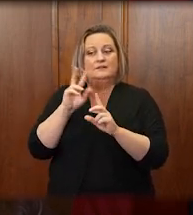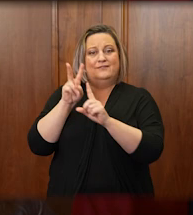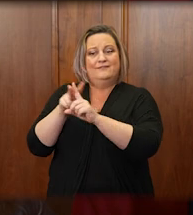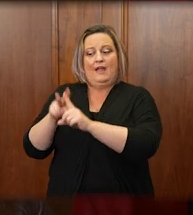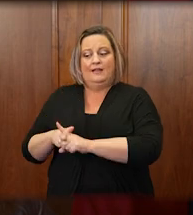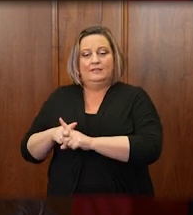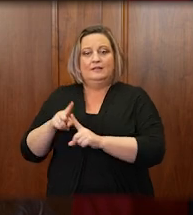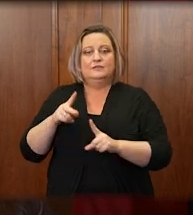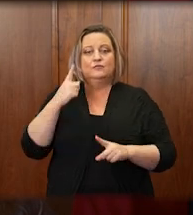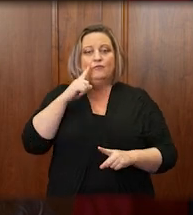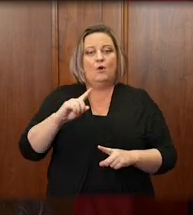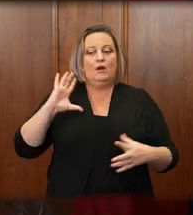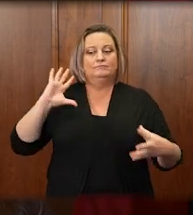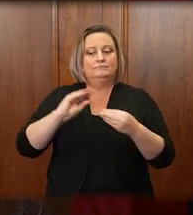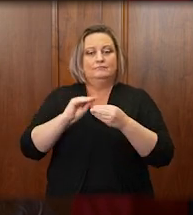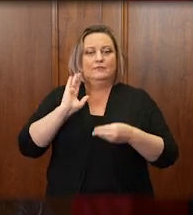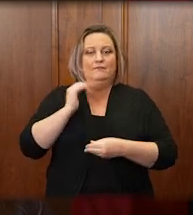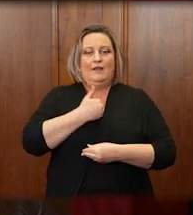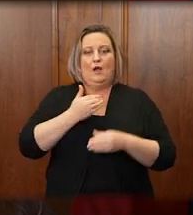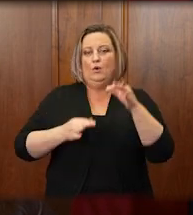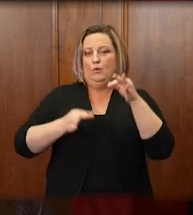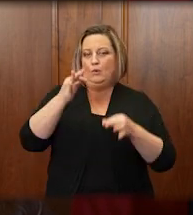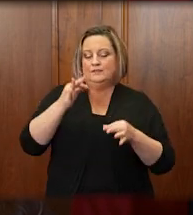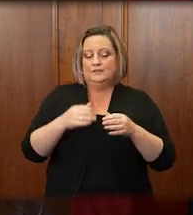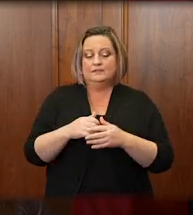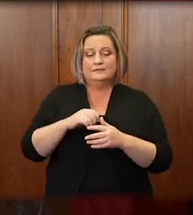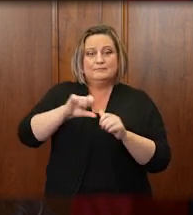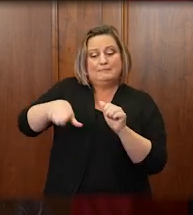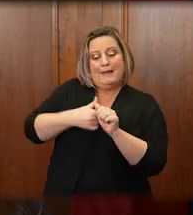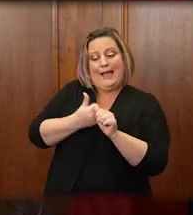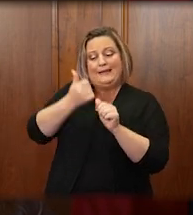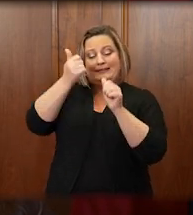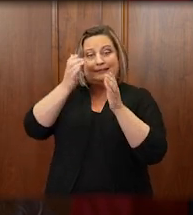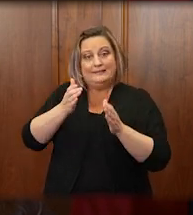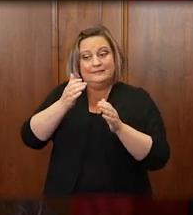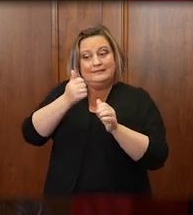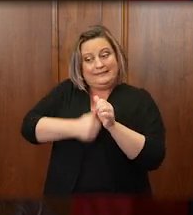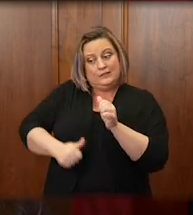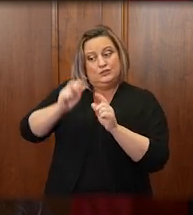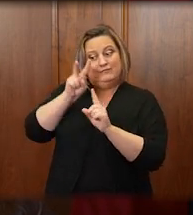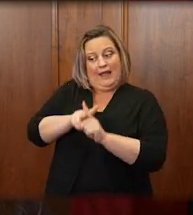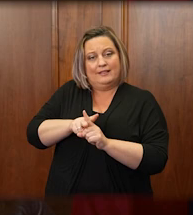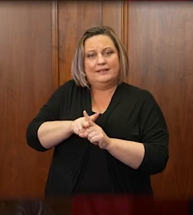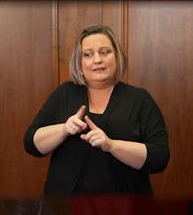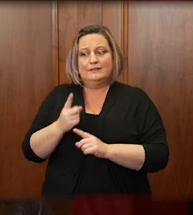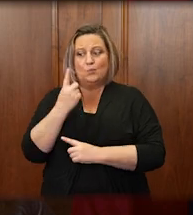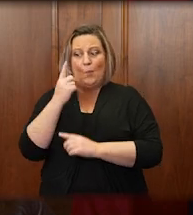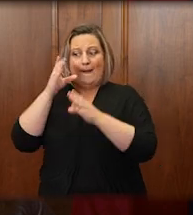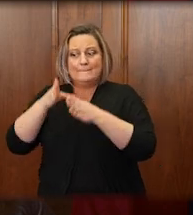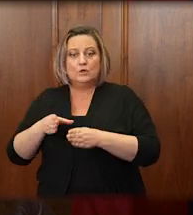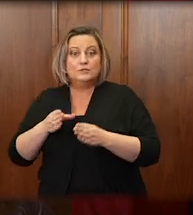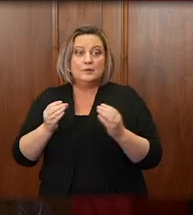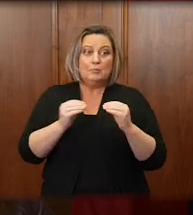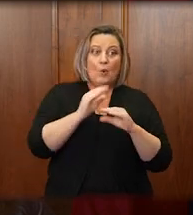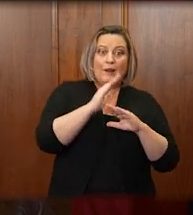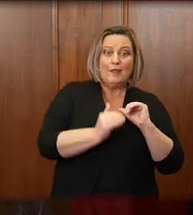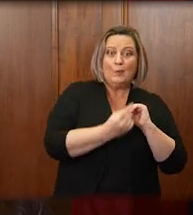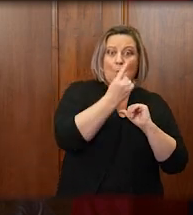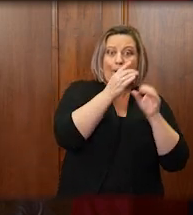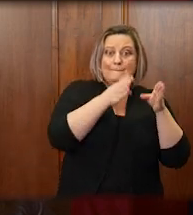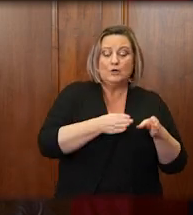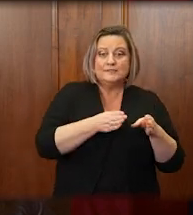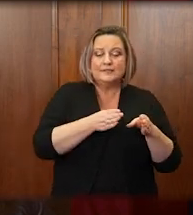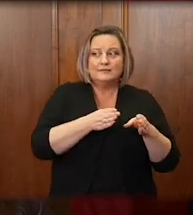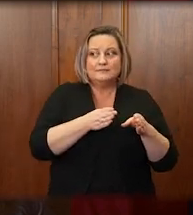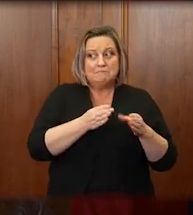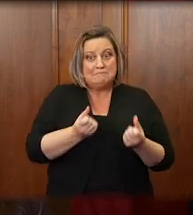district courts combined. Behind each filing is a person or persons, many if not most of whom are your constituents.